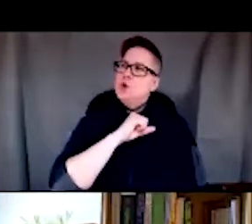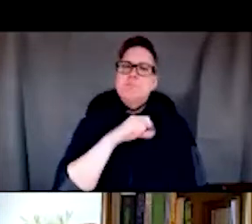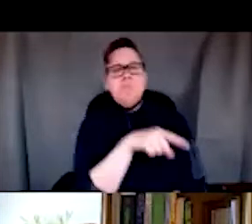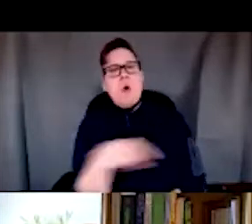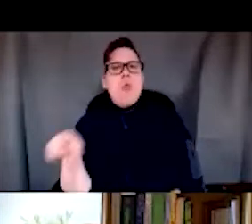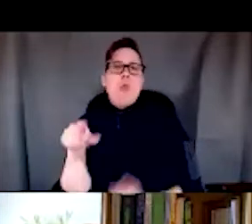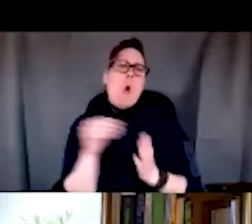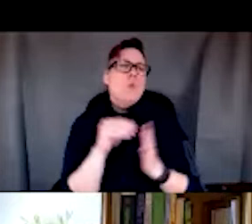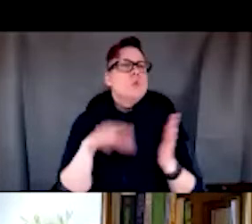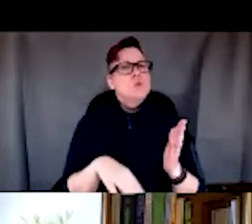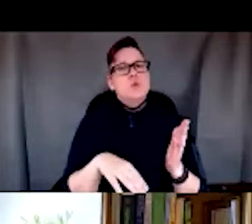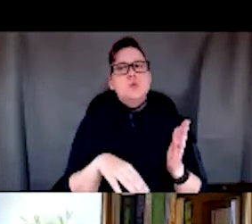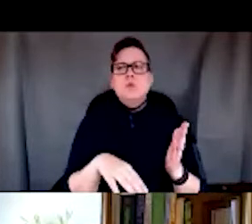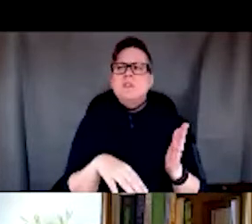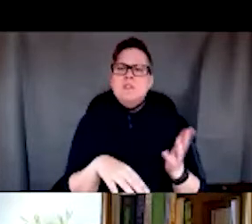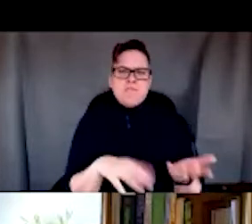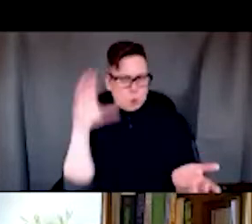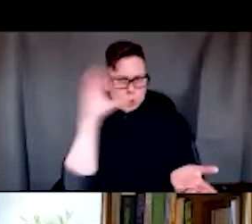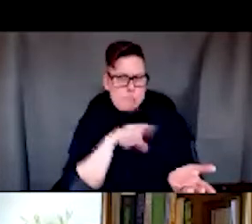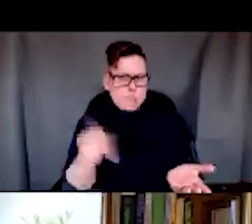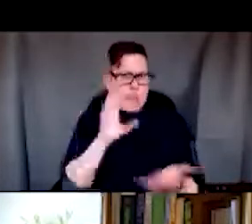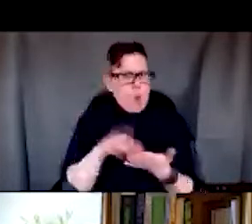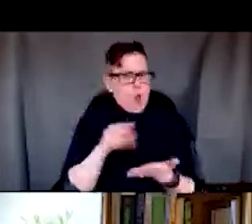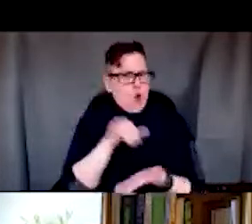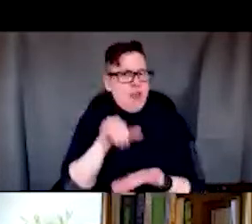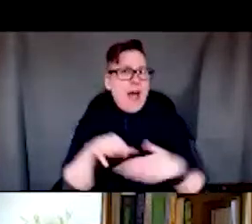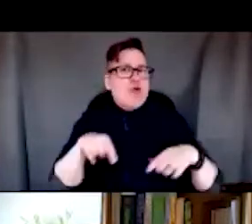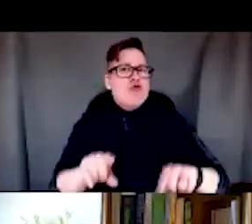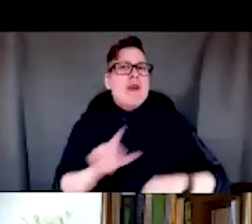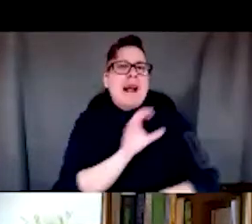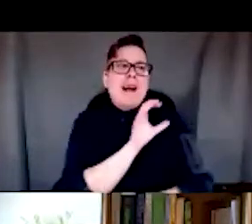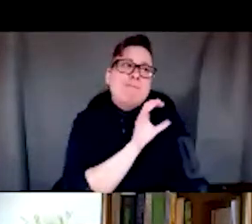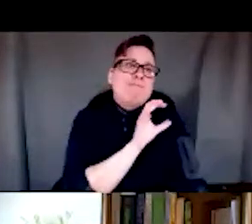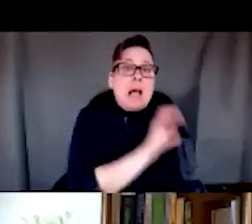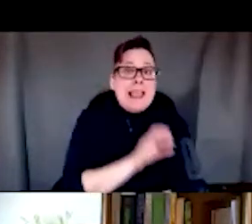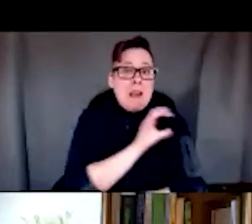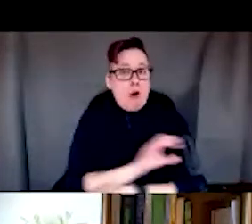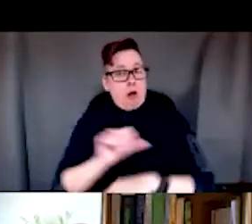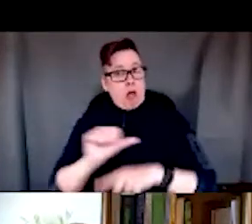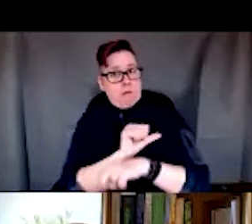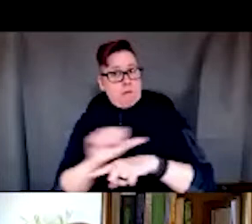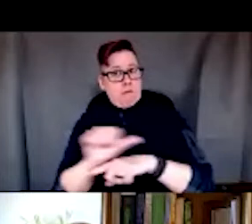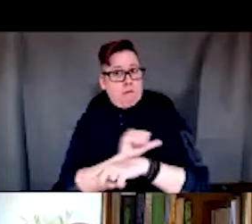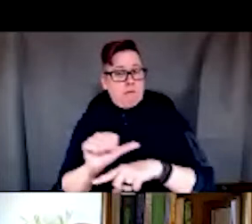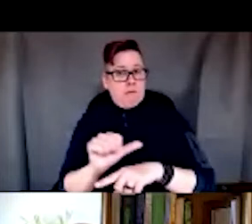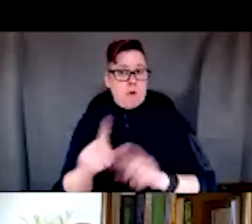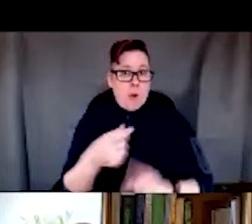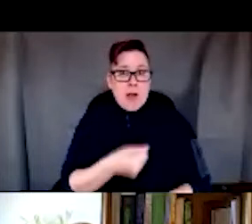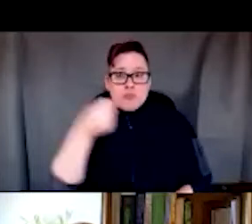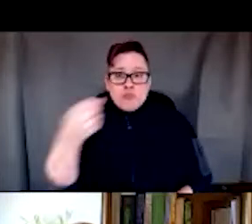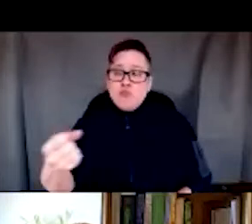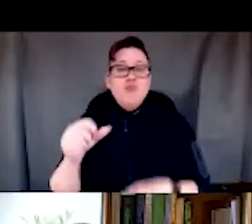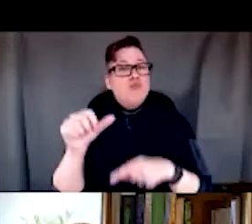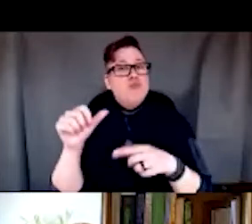receive some of this education in their clinical practicums, right, in their rotations,